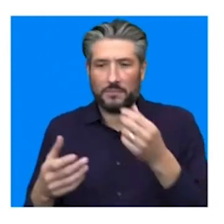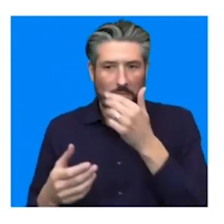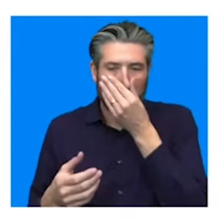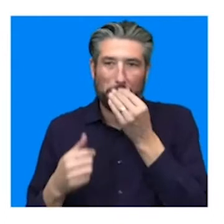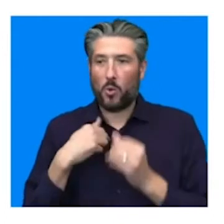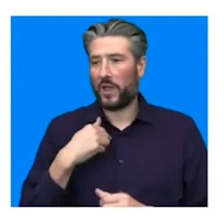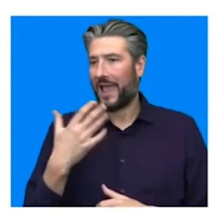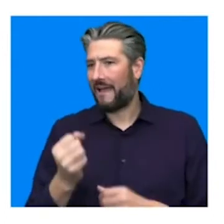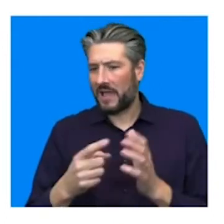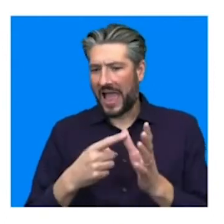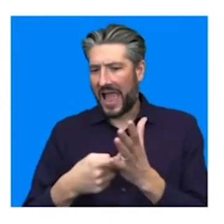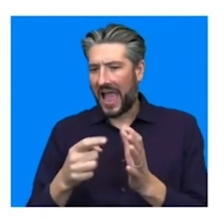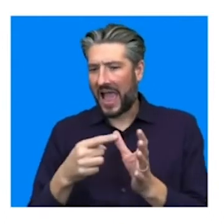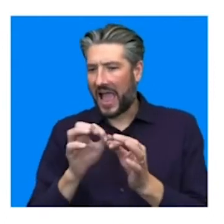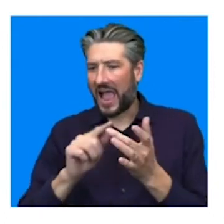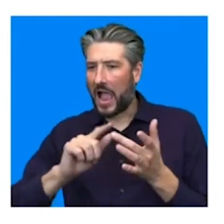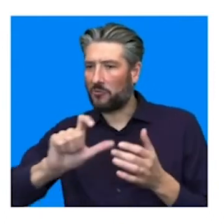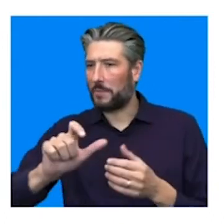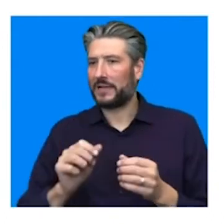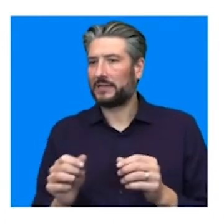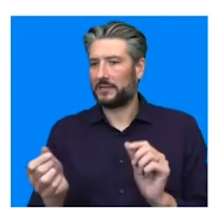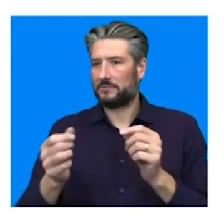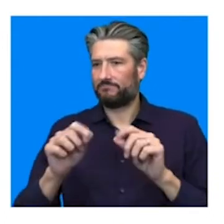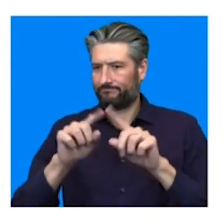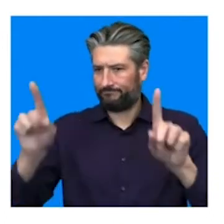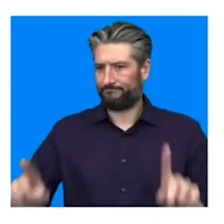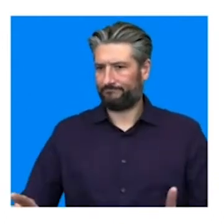face into the internet language set as well.